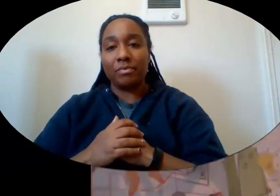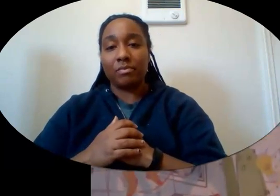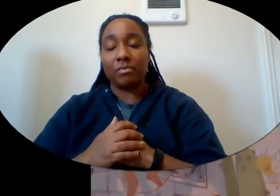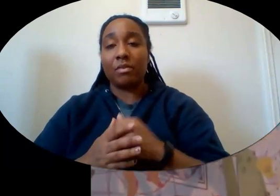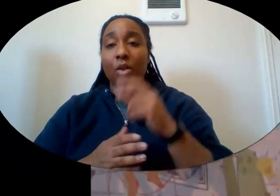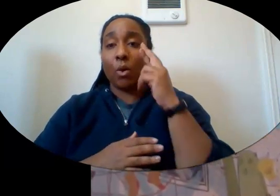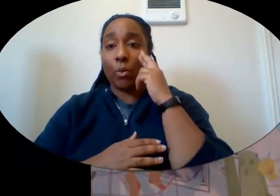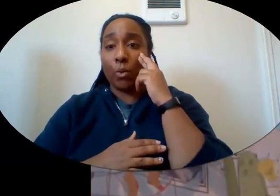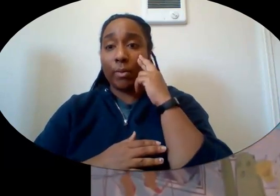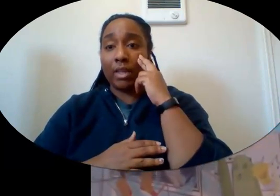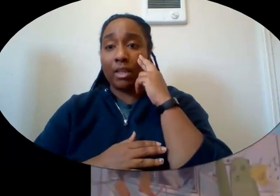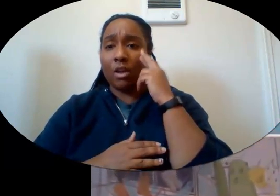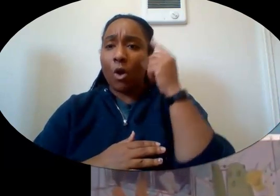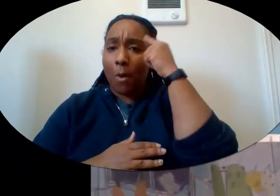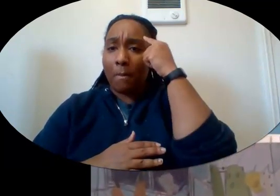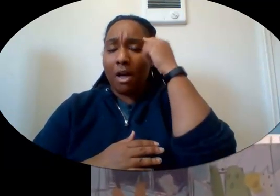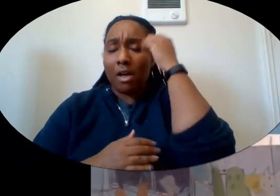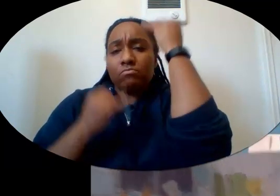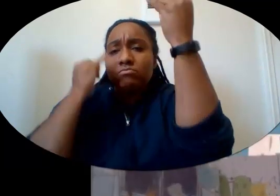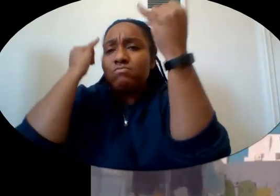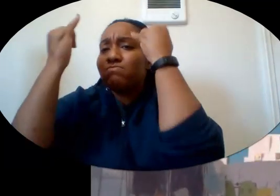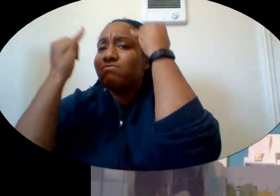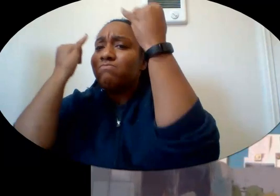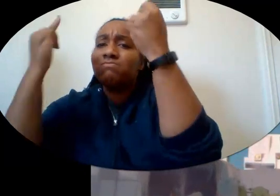And Ruby's mind was always full of ideas.